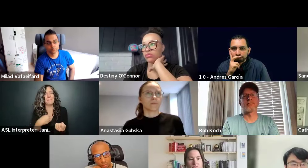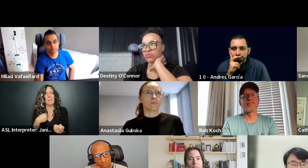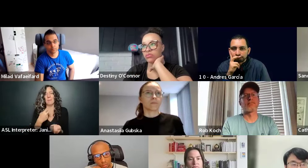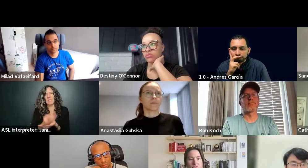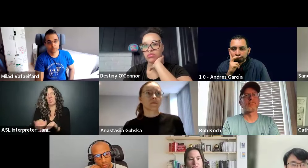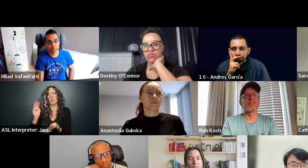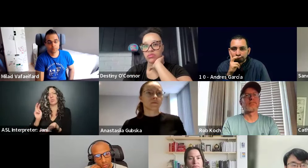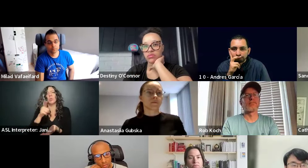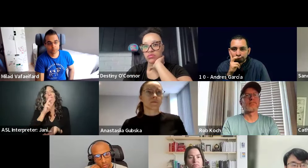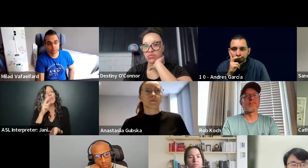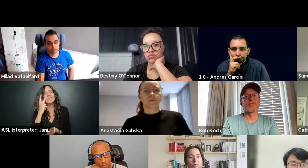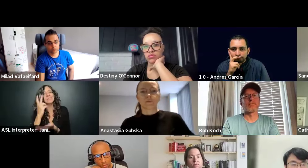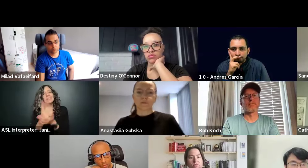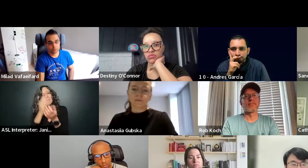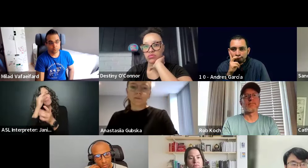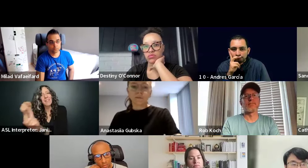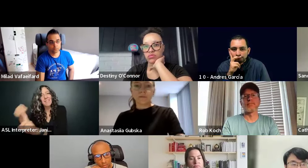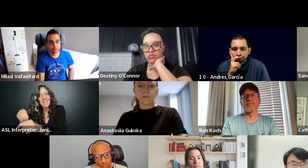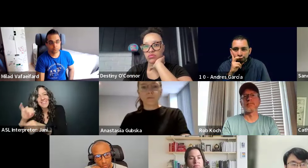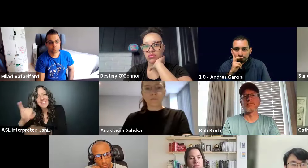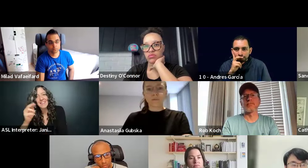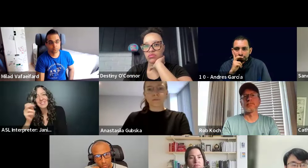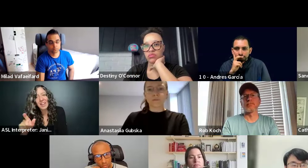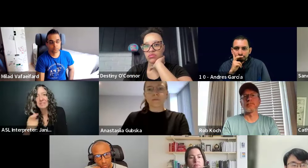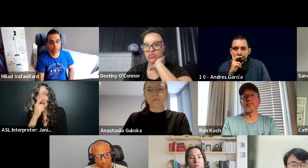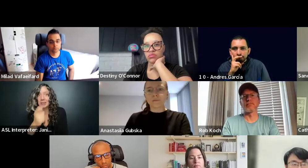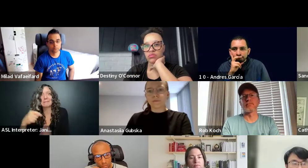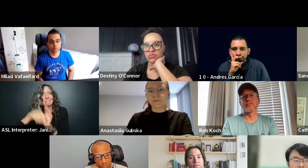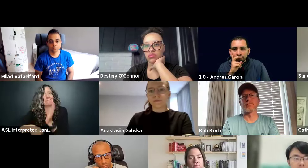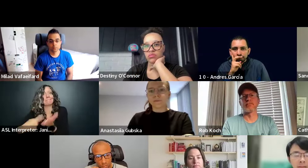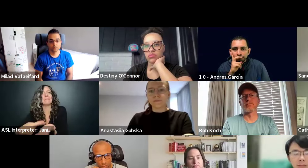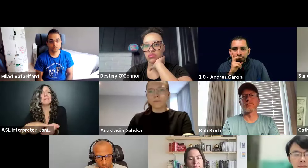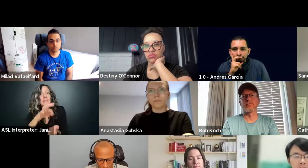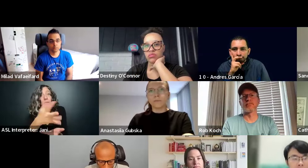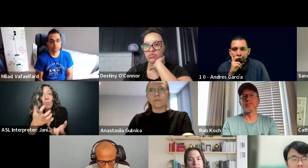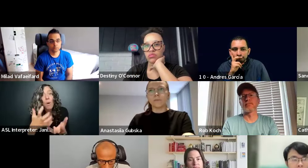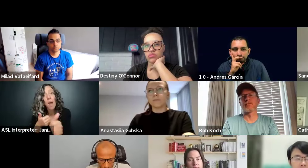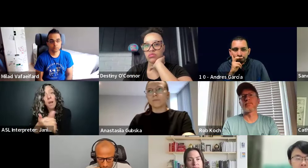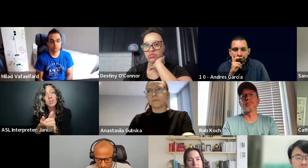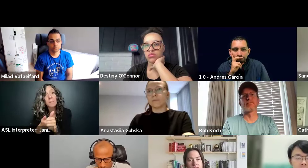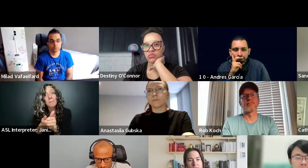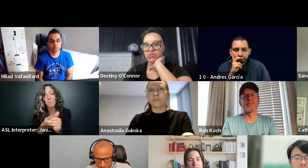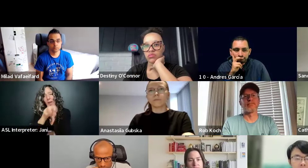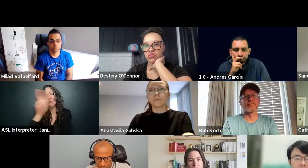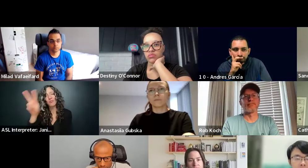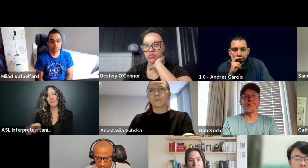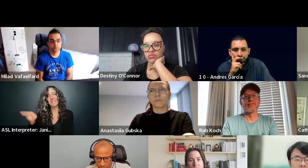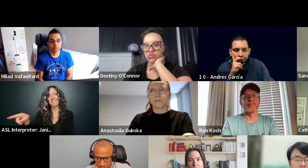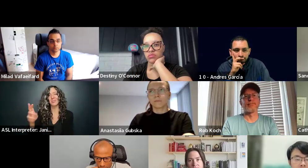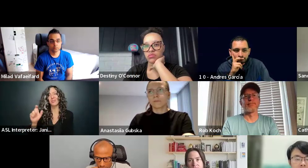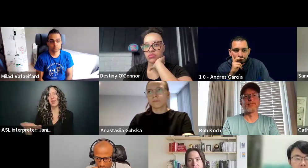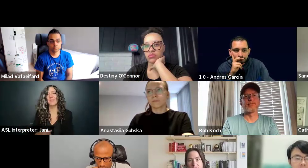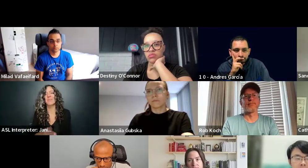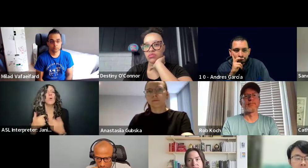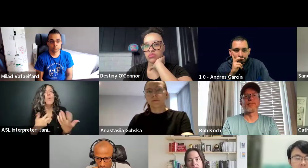interesting deep conversations. So if you want to catch up with what we were talking about. And yeah, we wanted